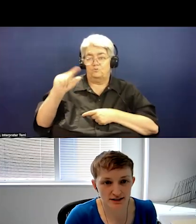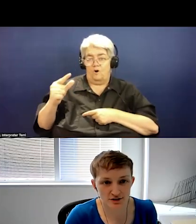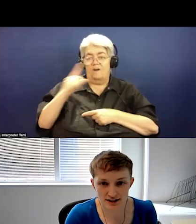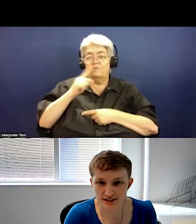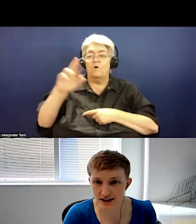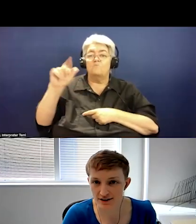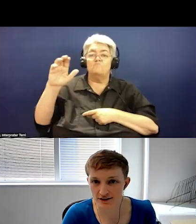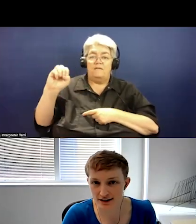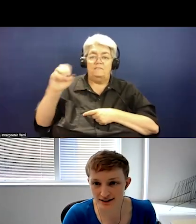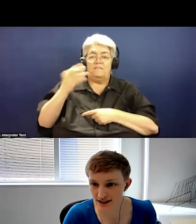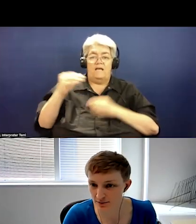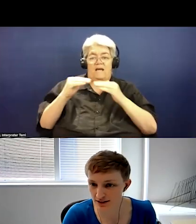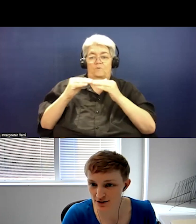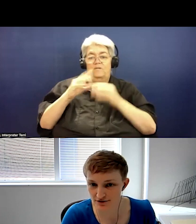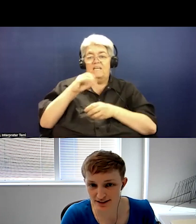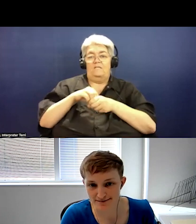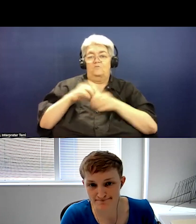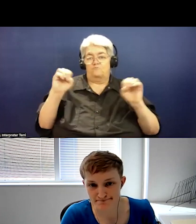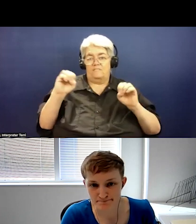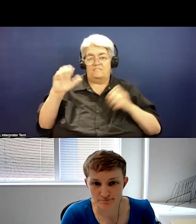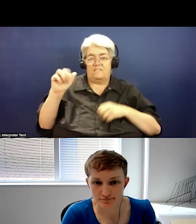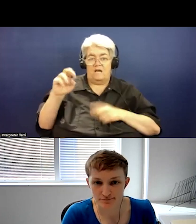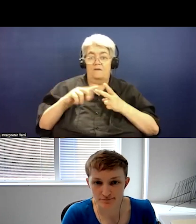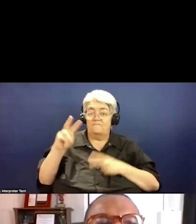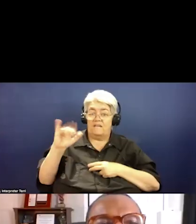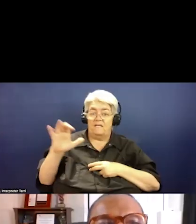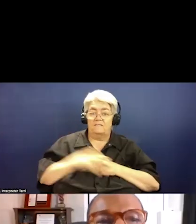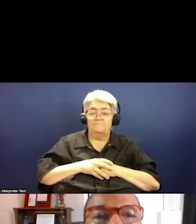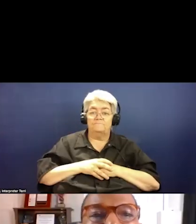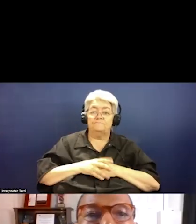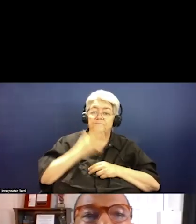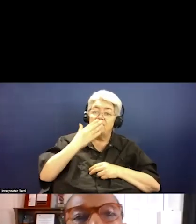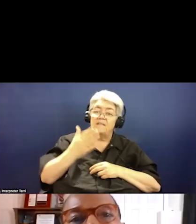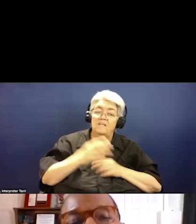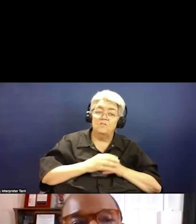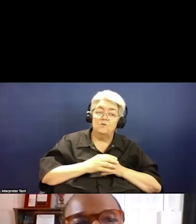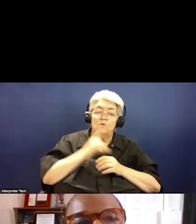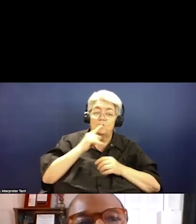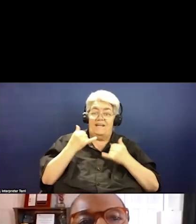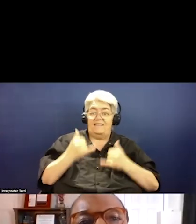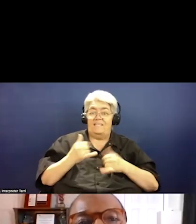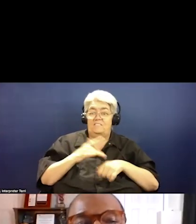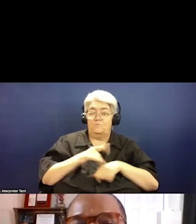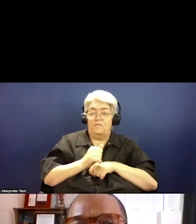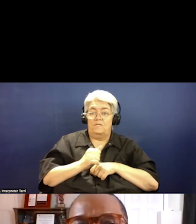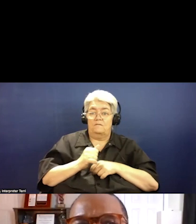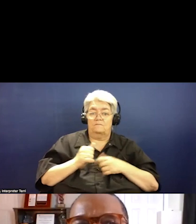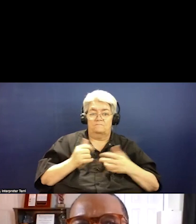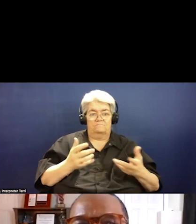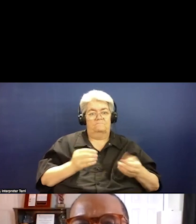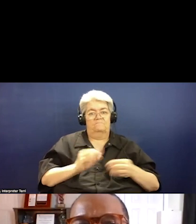and equity and crisis care, uh, segment. Vic. Thank you. Earlier this week, earlier this week,